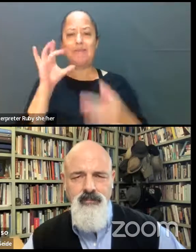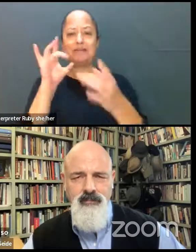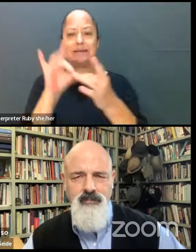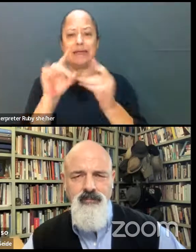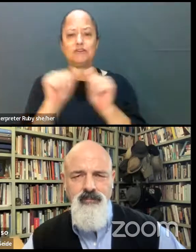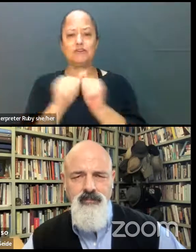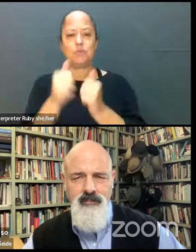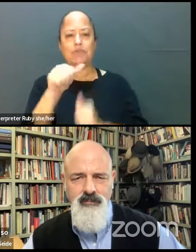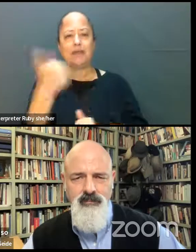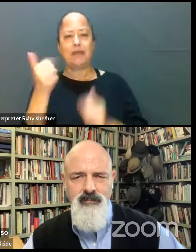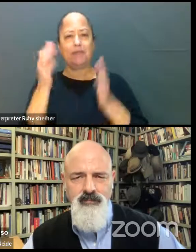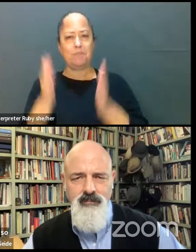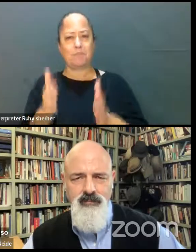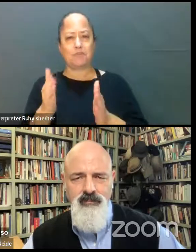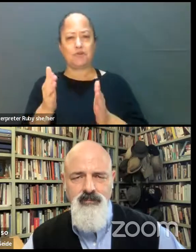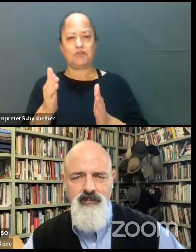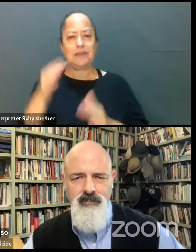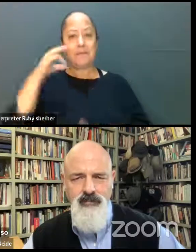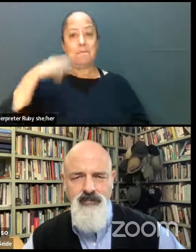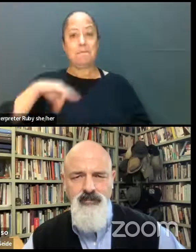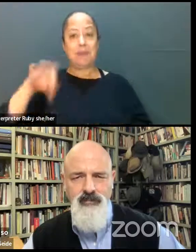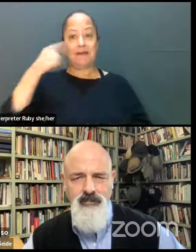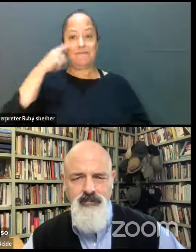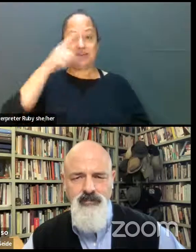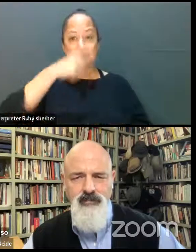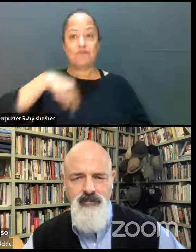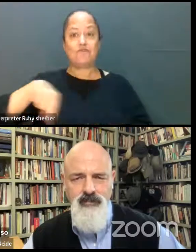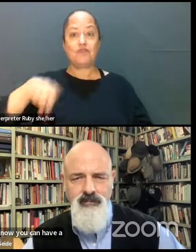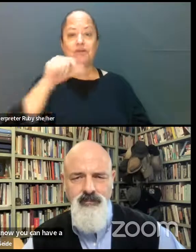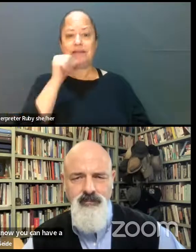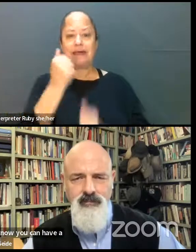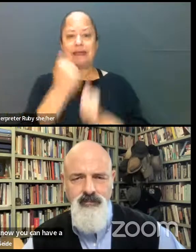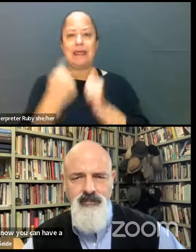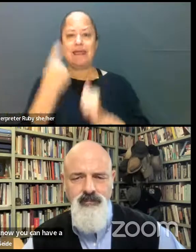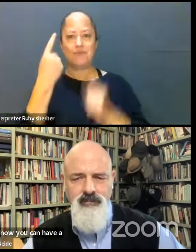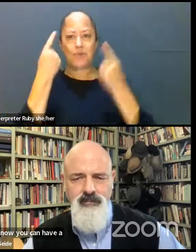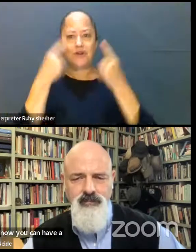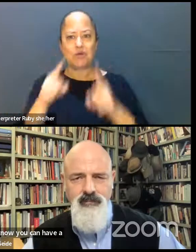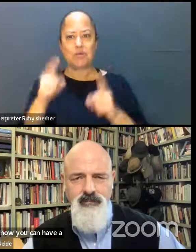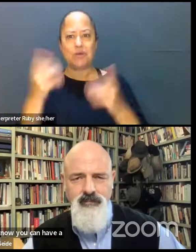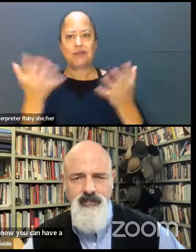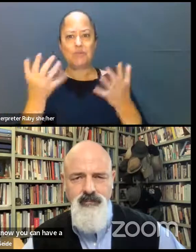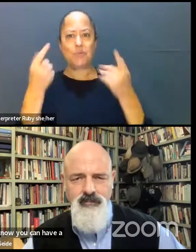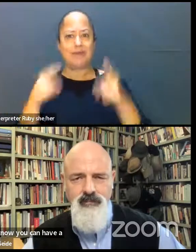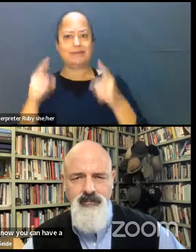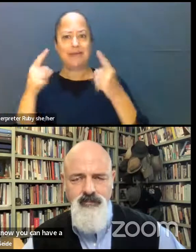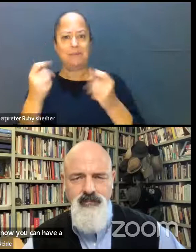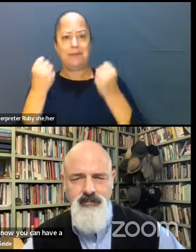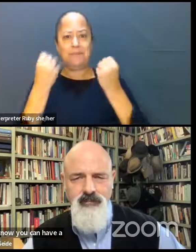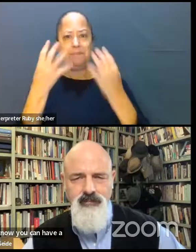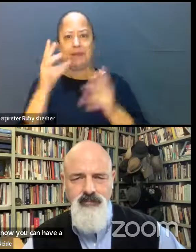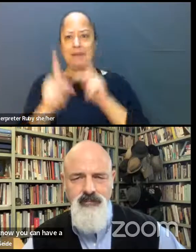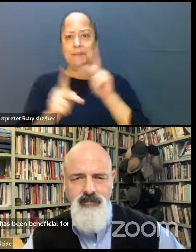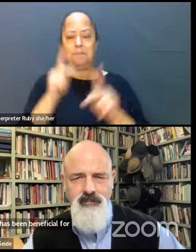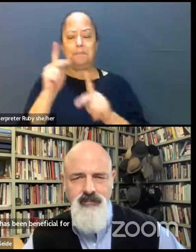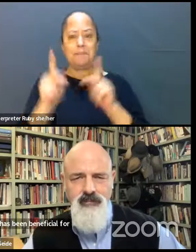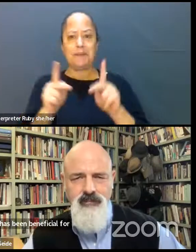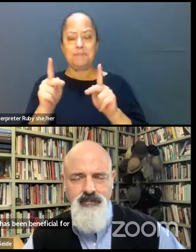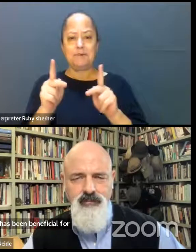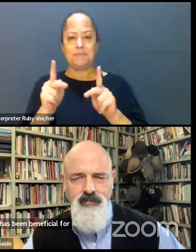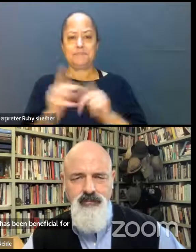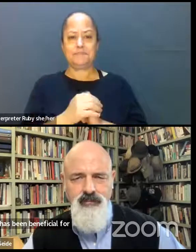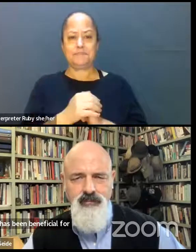another person. And it's been beneficial for all because not everyone agrees with what's happening. Many people, you know, have